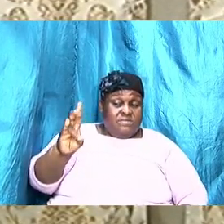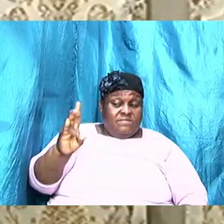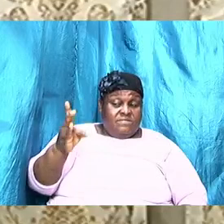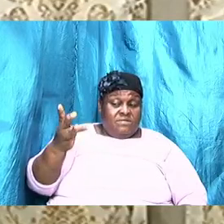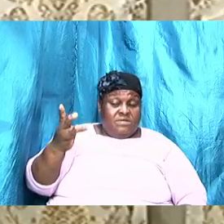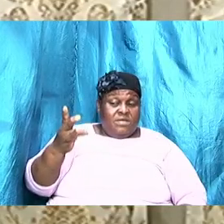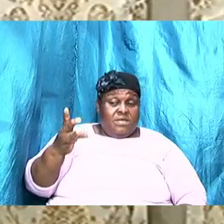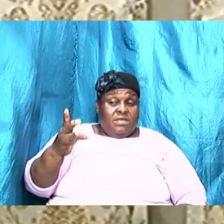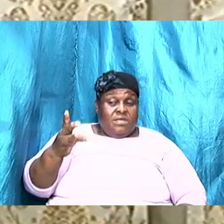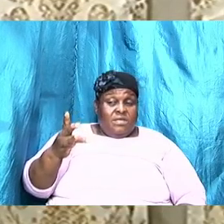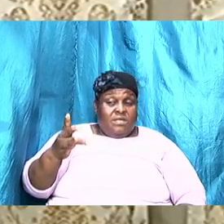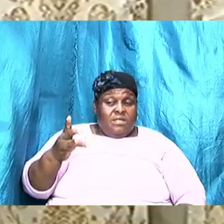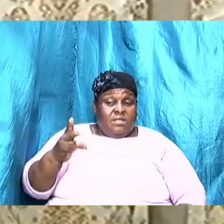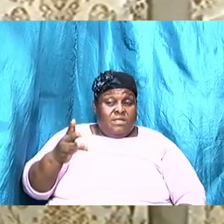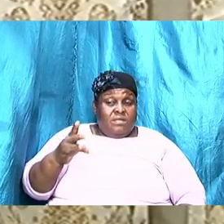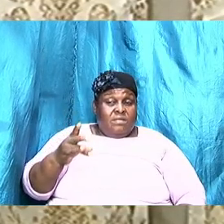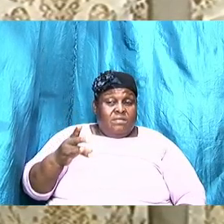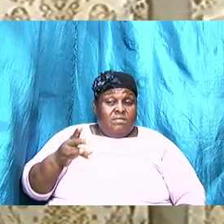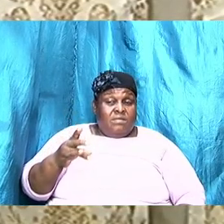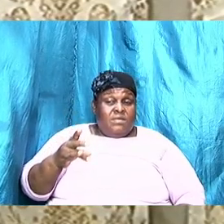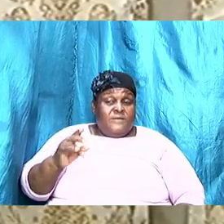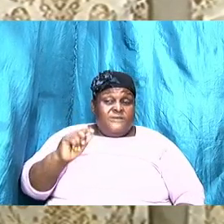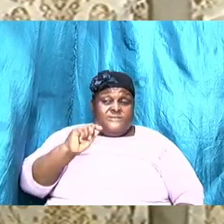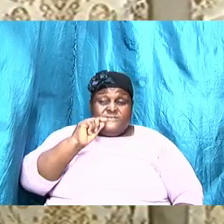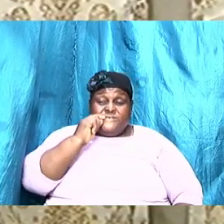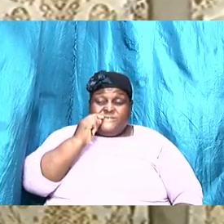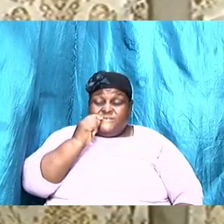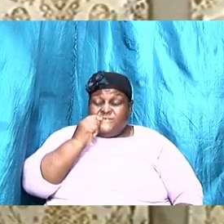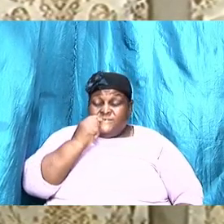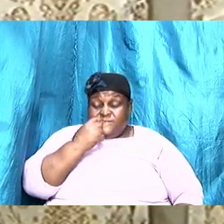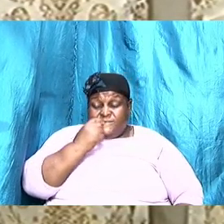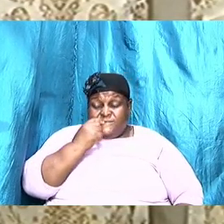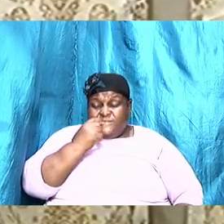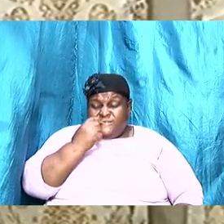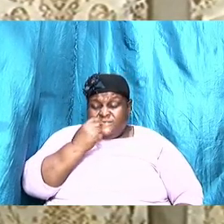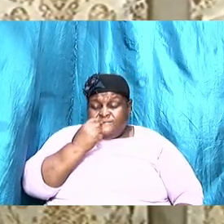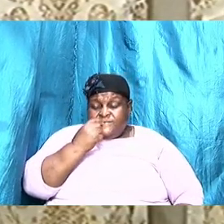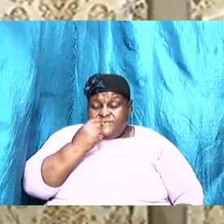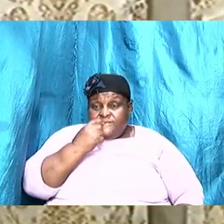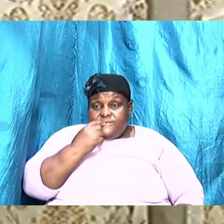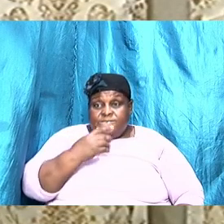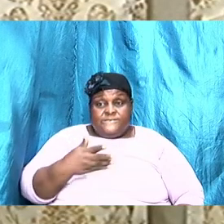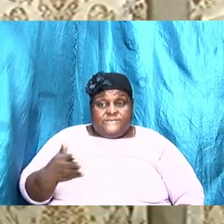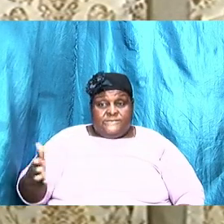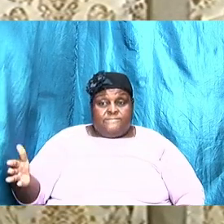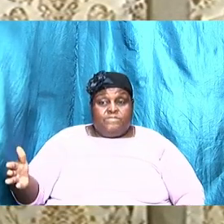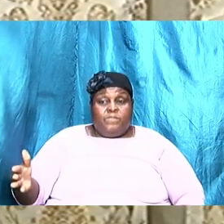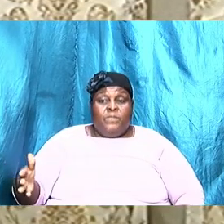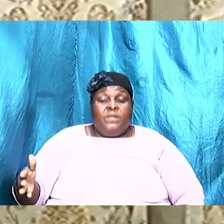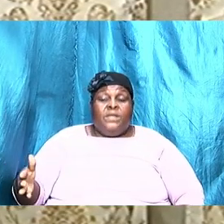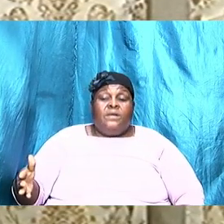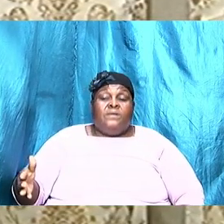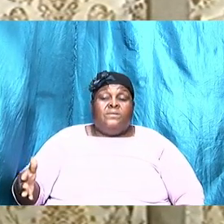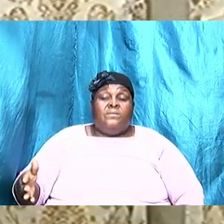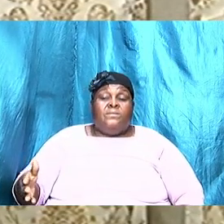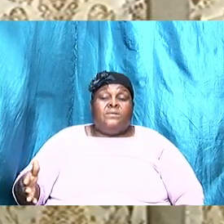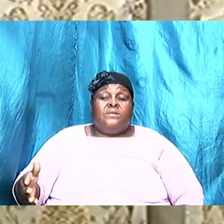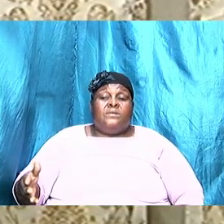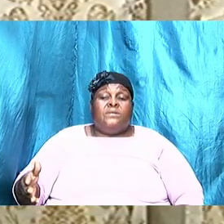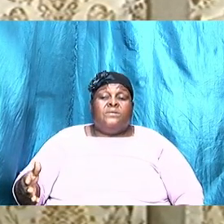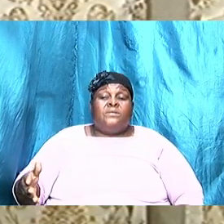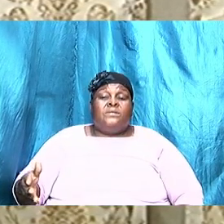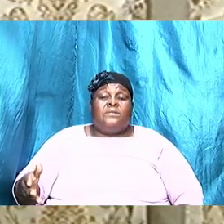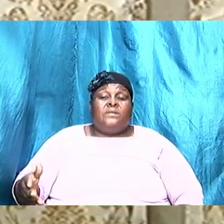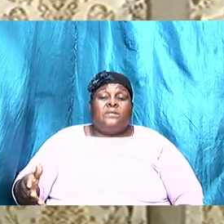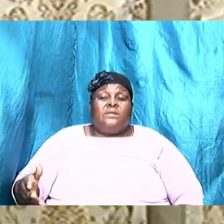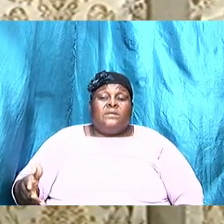elements critical elements that were the major cause of